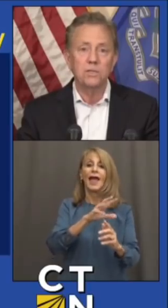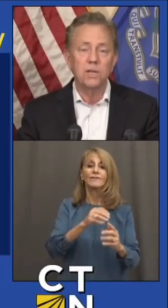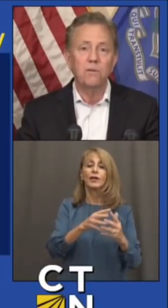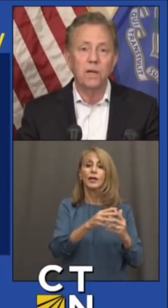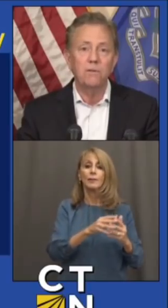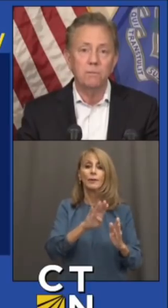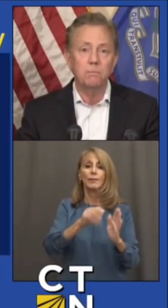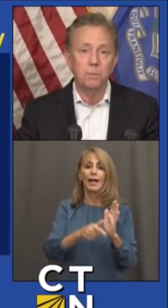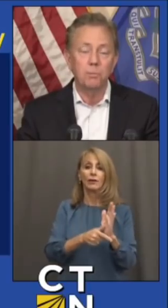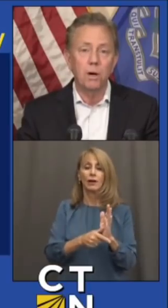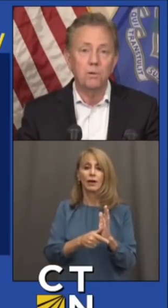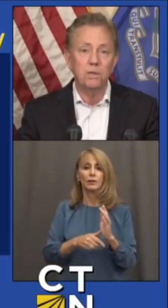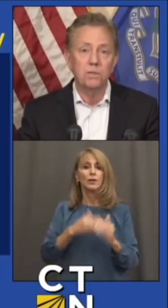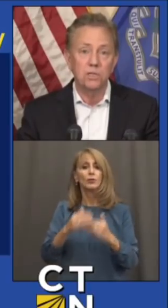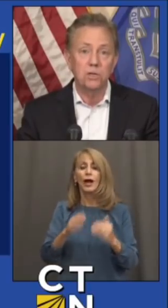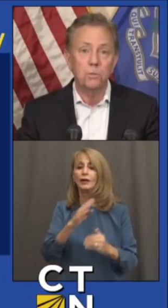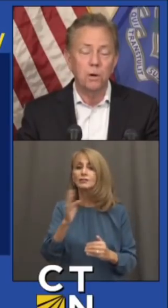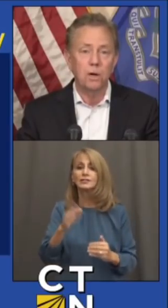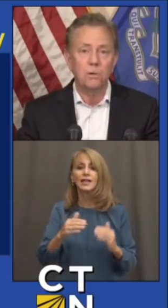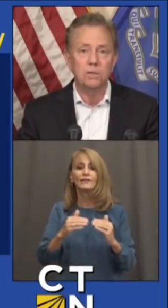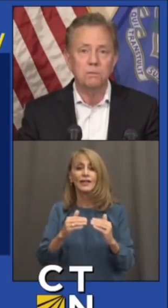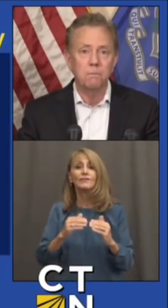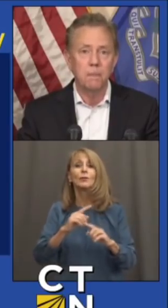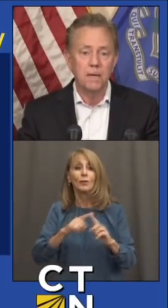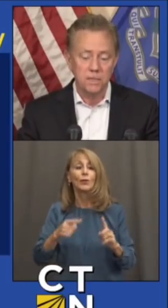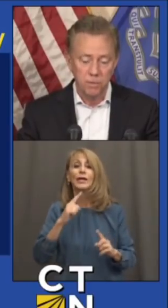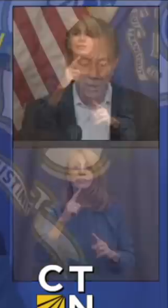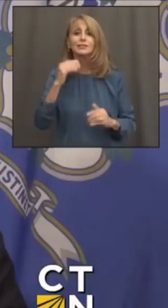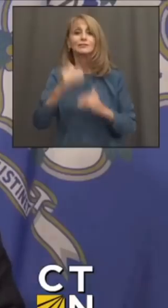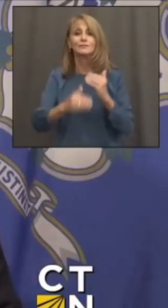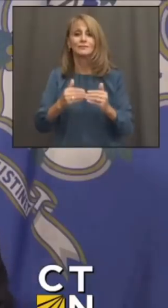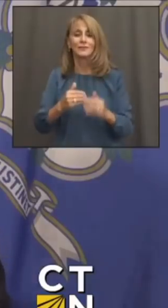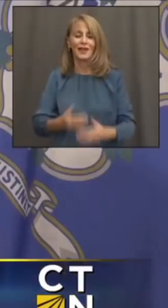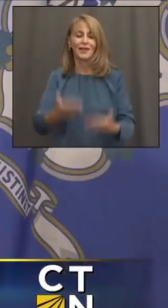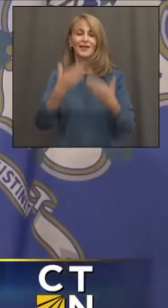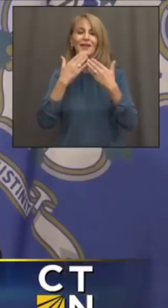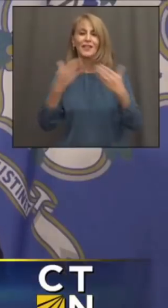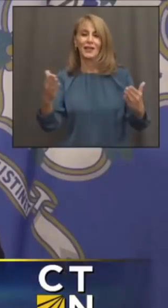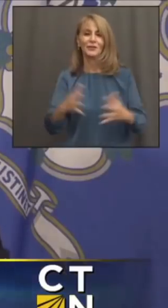Progress is never even, but progress is still progress. Thanks, everybody.